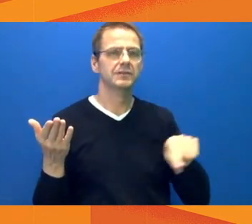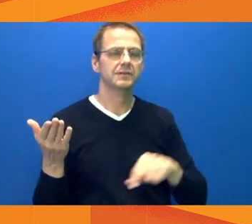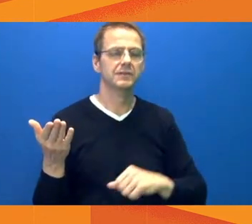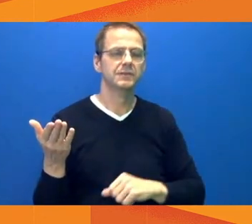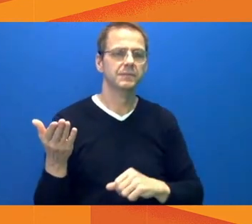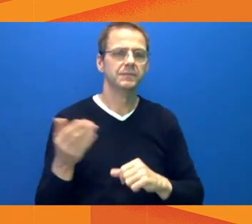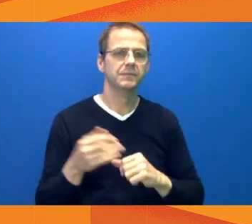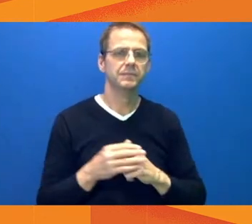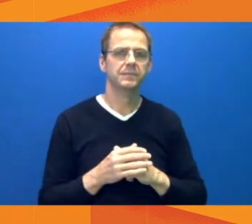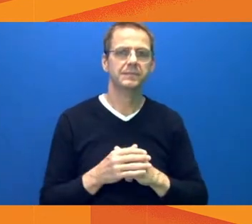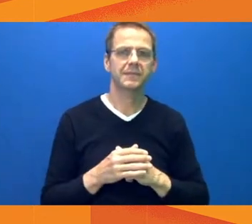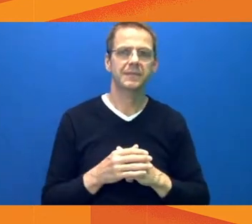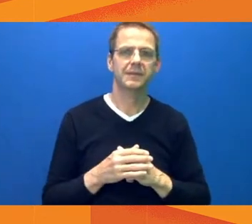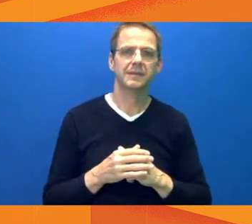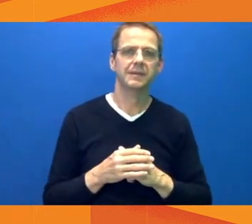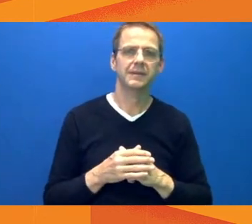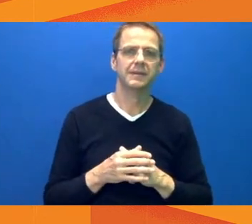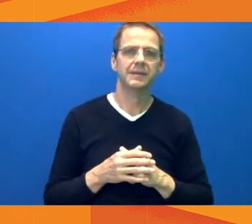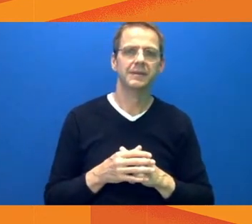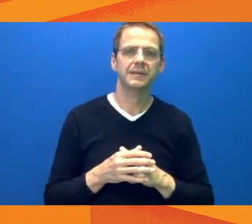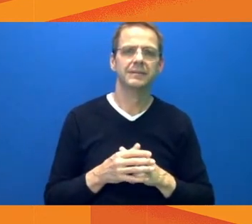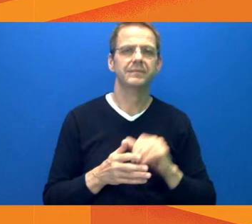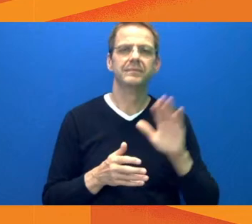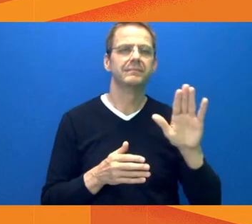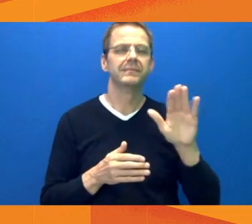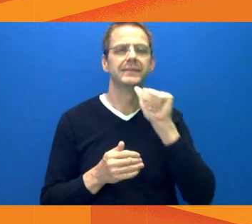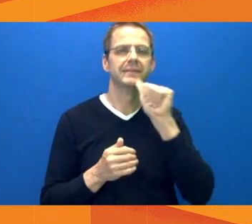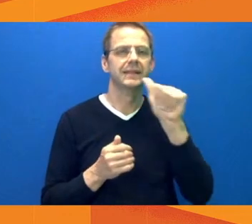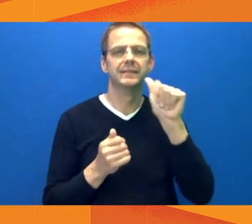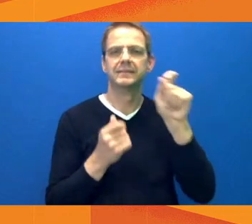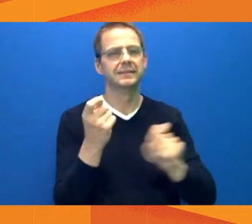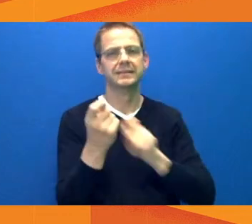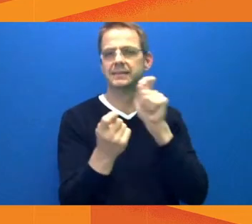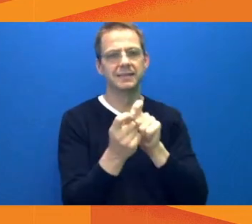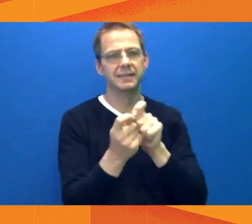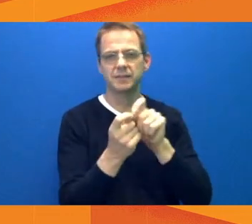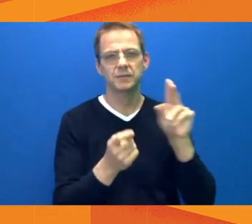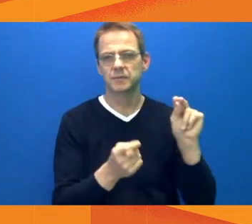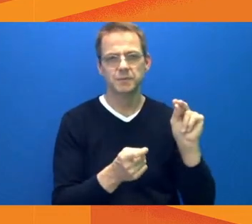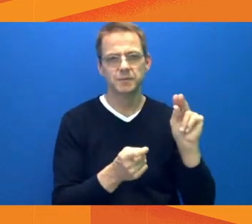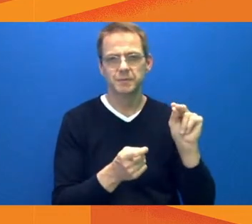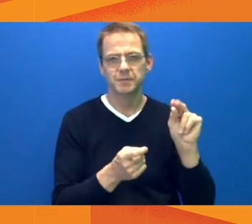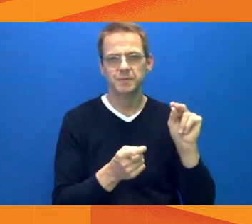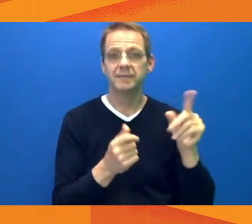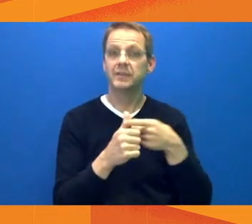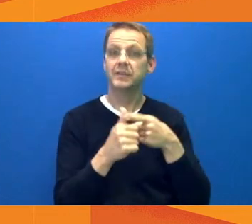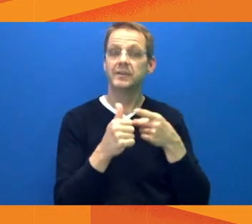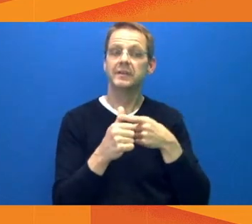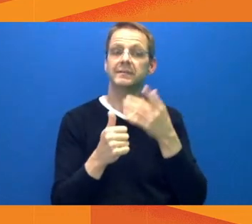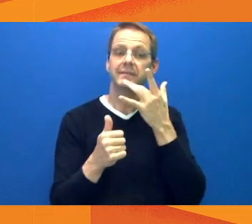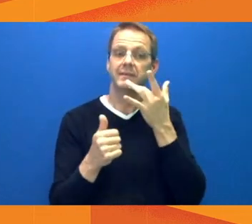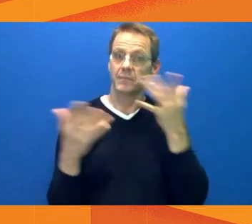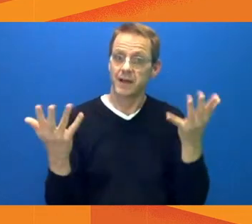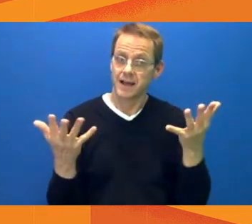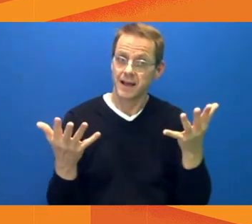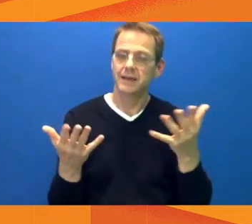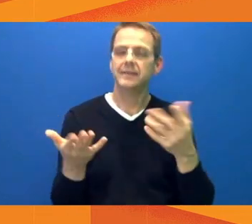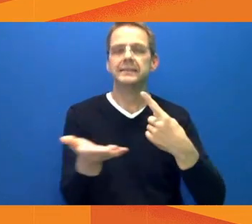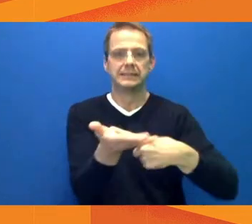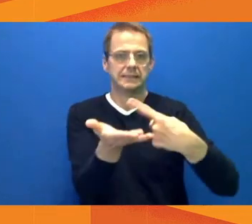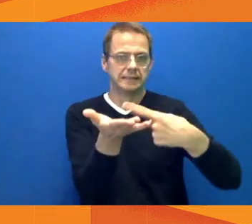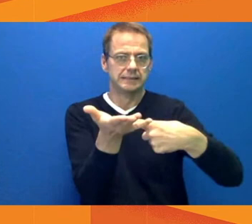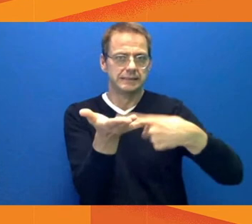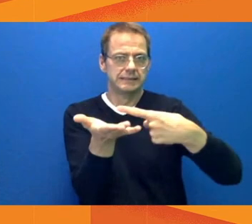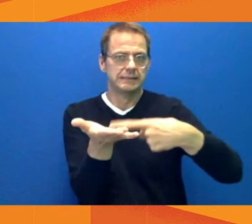are issued in situations where people are repeatedly ignoring the Public Health Act orders or where the severity of the situation warrants an immediate